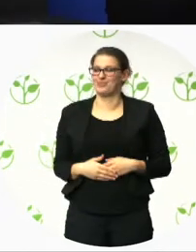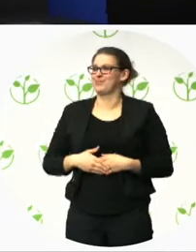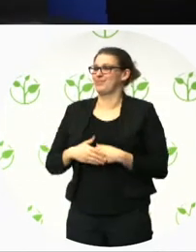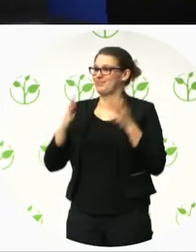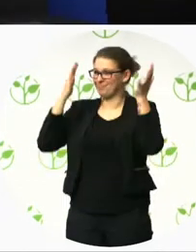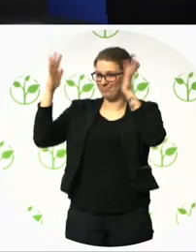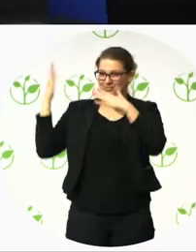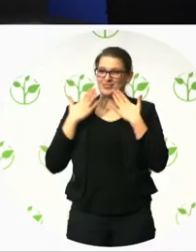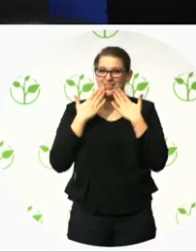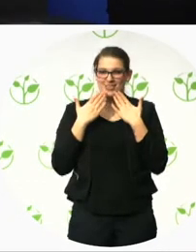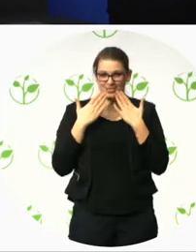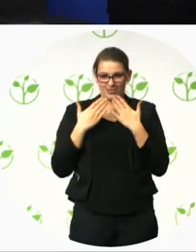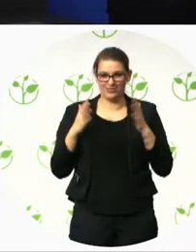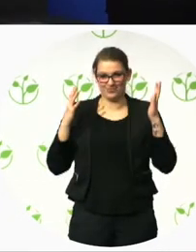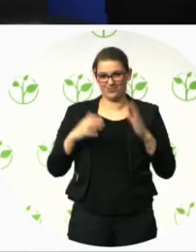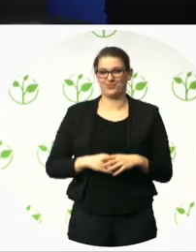Thank you very much, Roger.